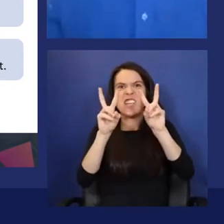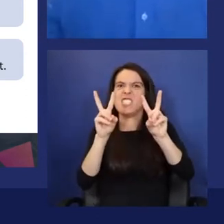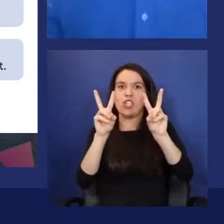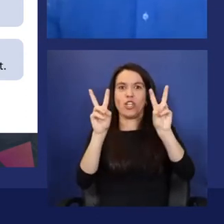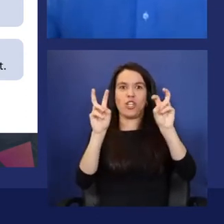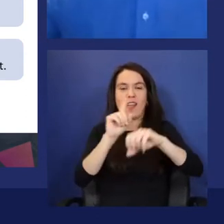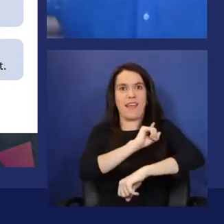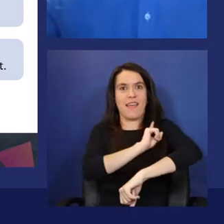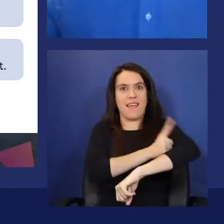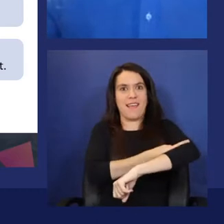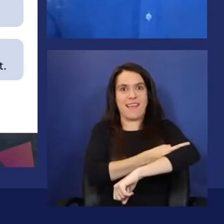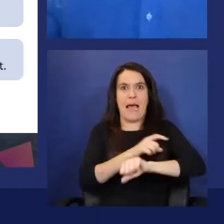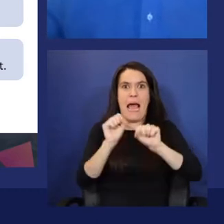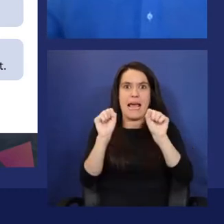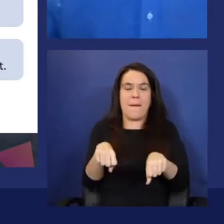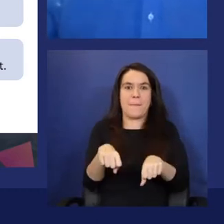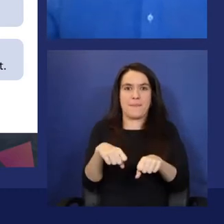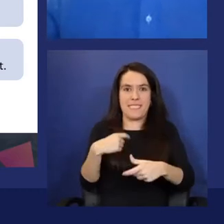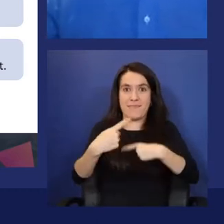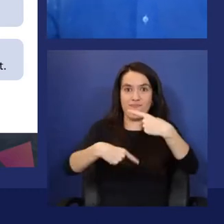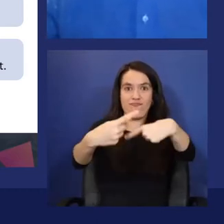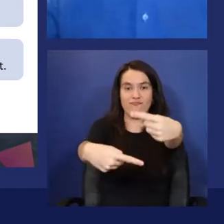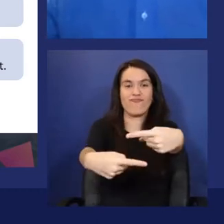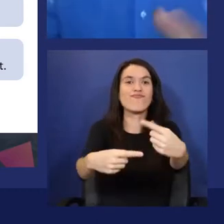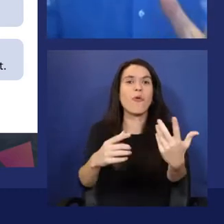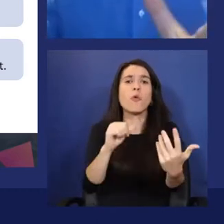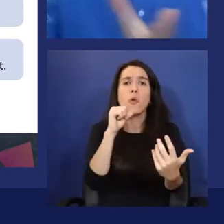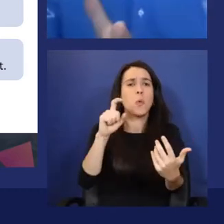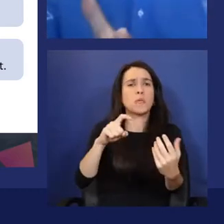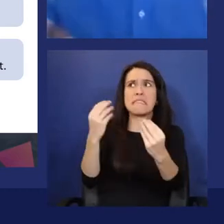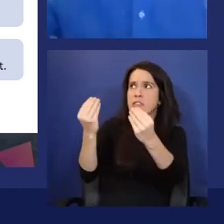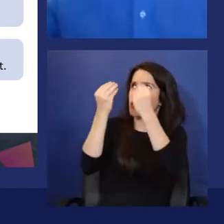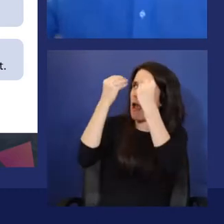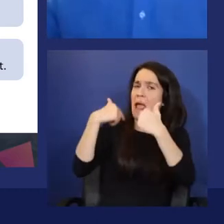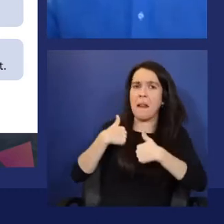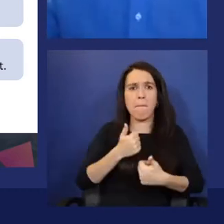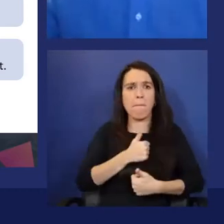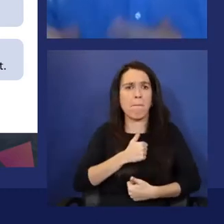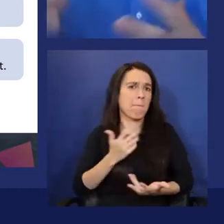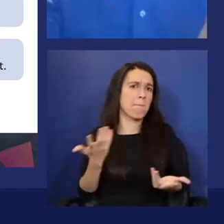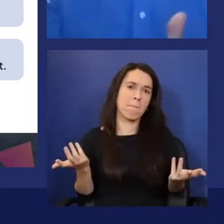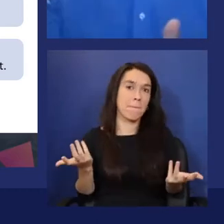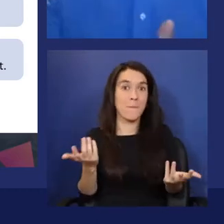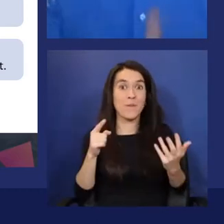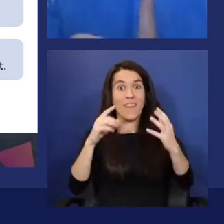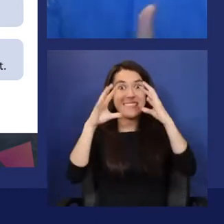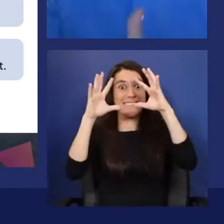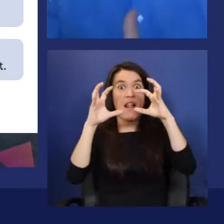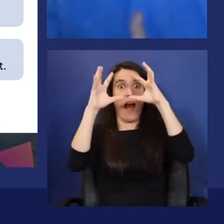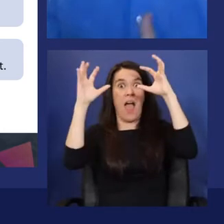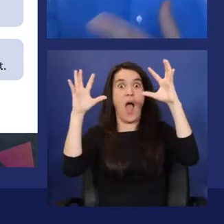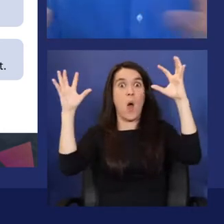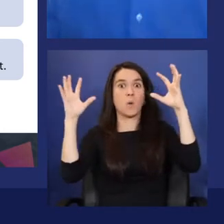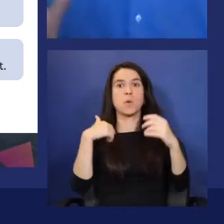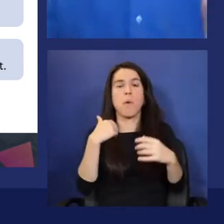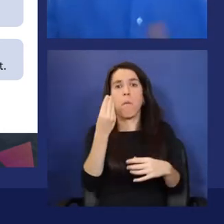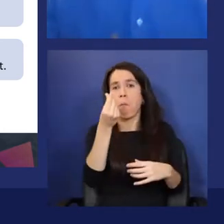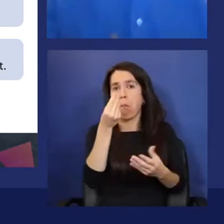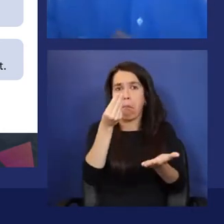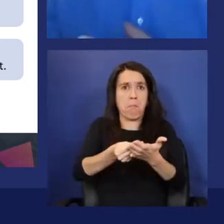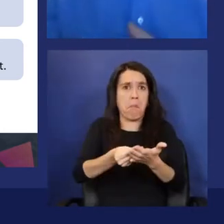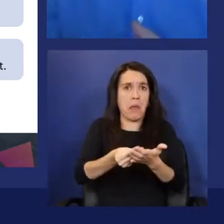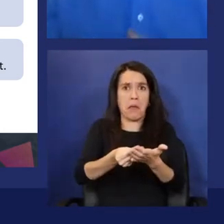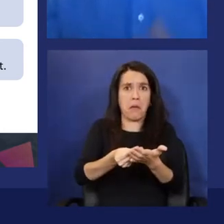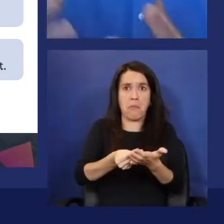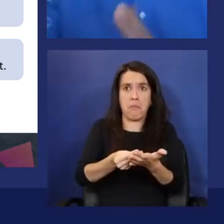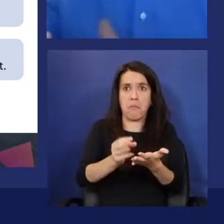without going through the training process. So here, the cloud doesn't cost you a cent or so